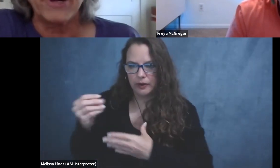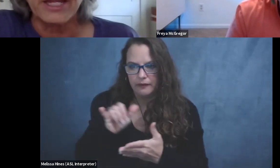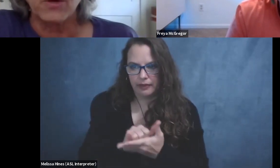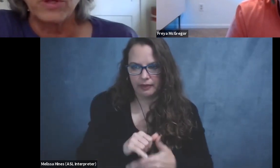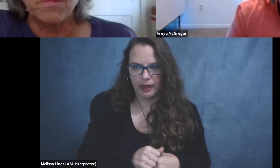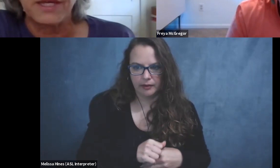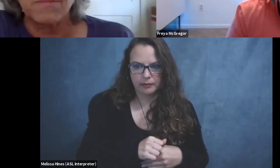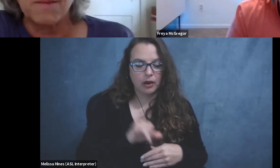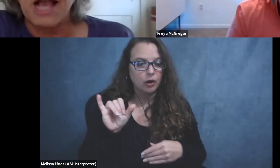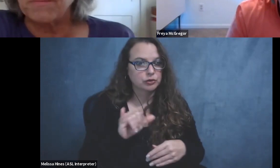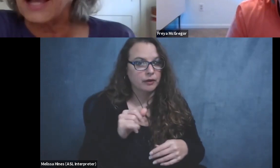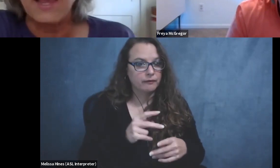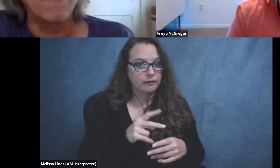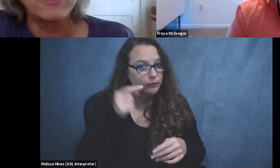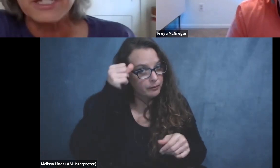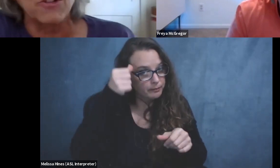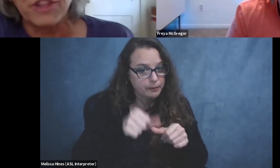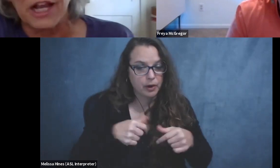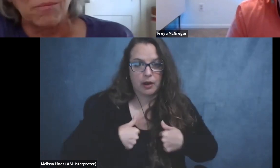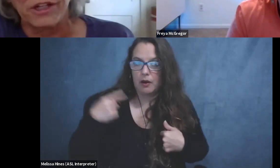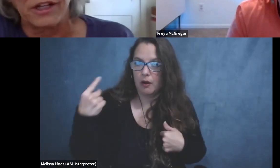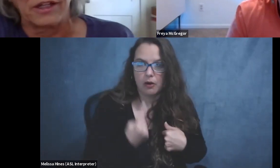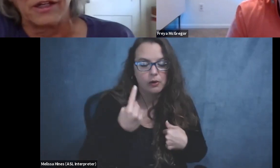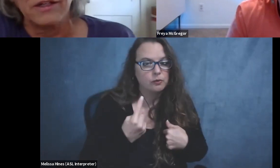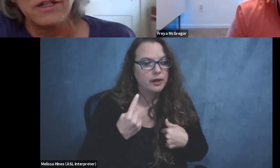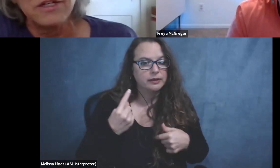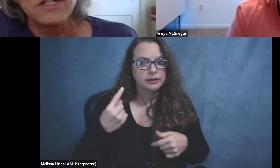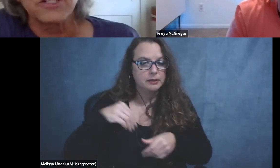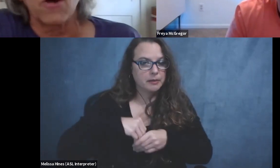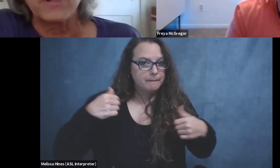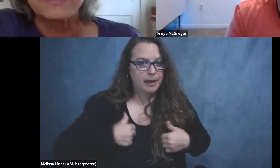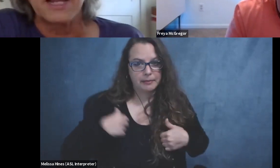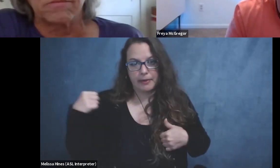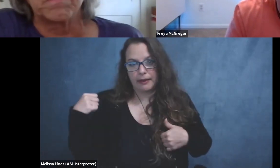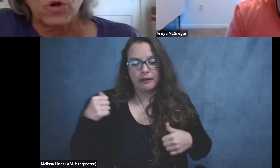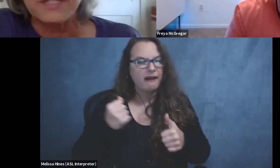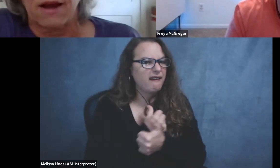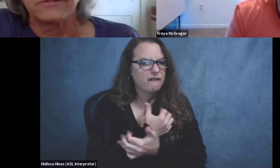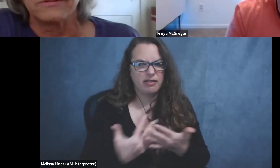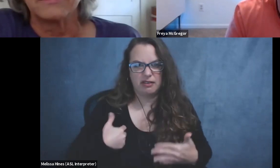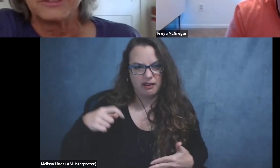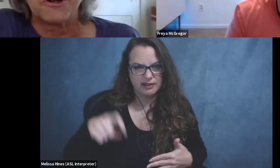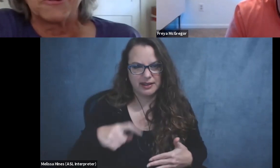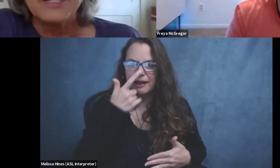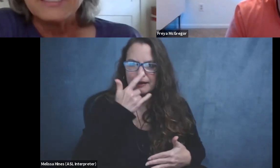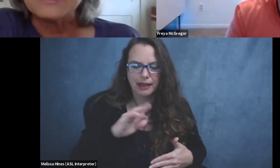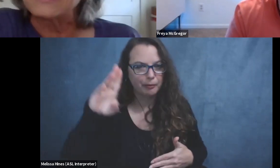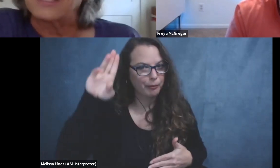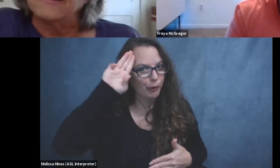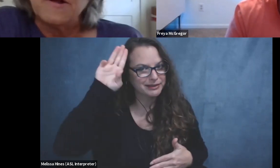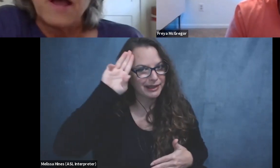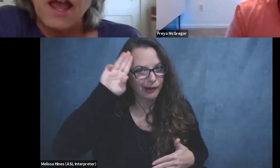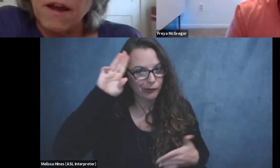of carrying with me in my backpack, every single thing I'm going to need. So it's like Boy Scout, you know,